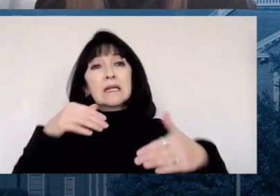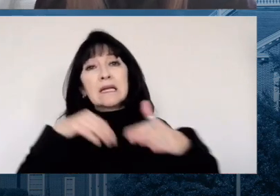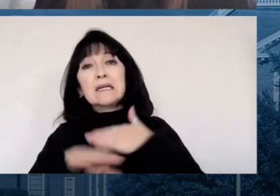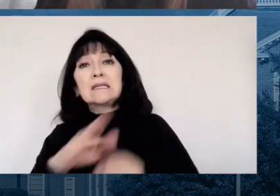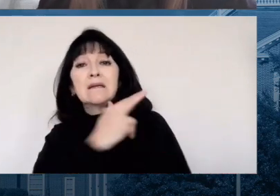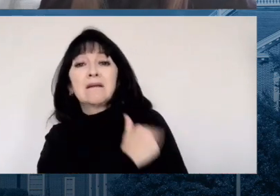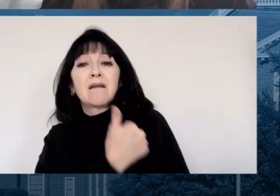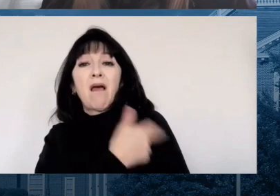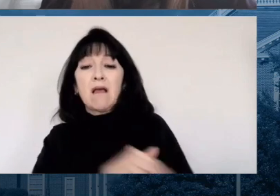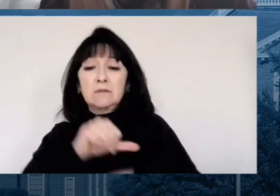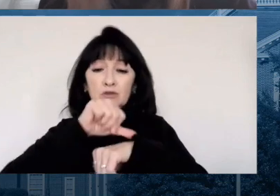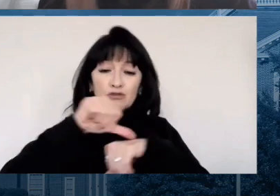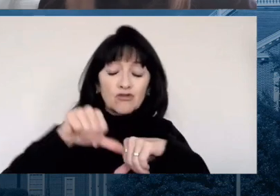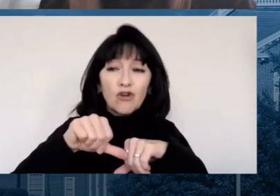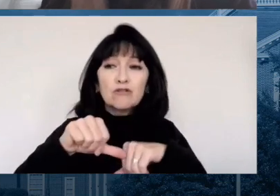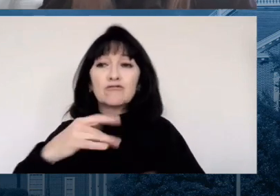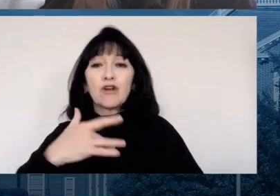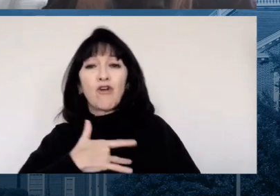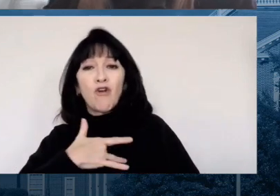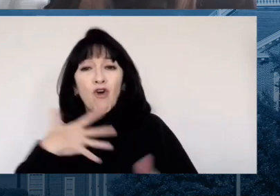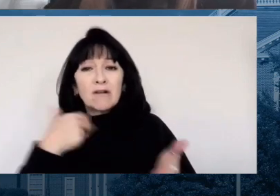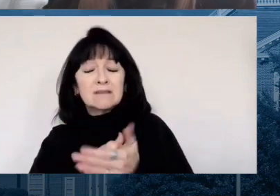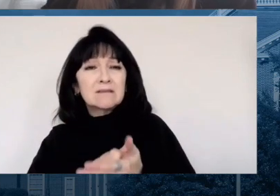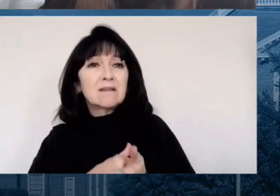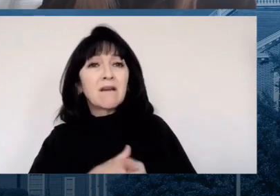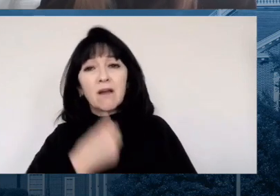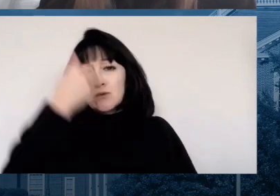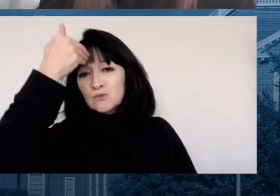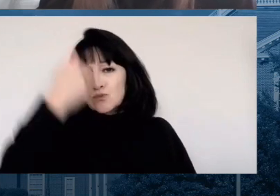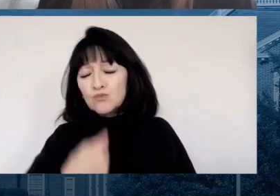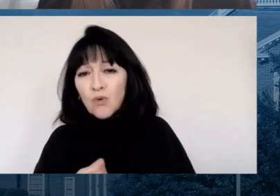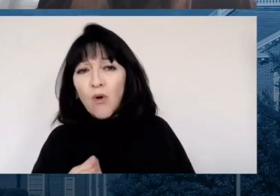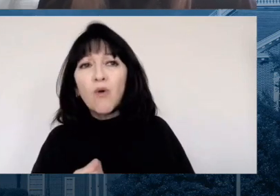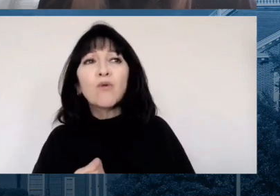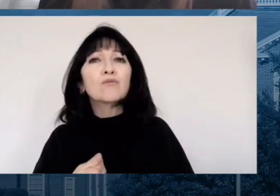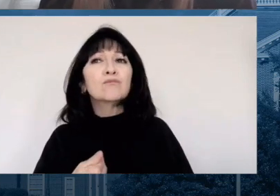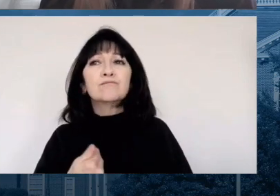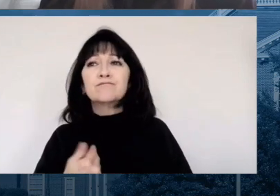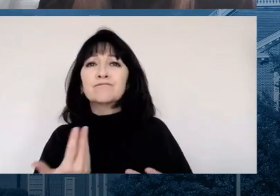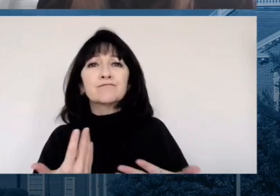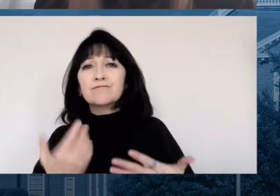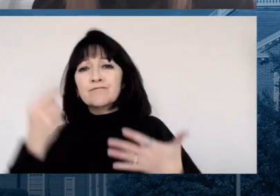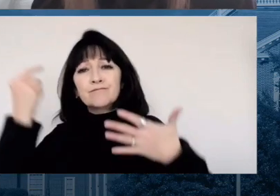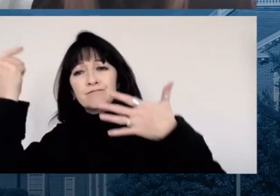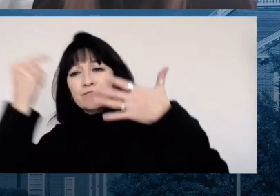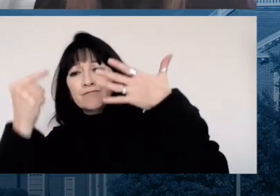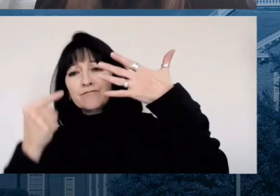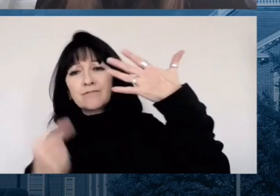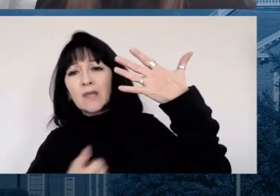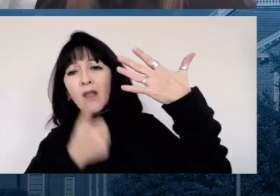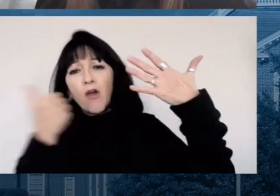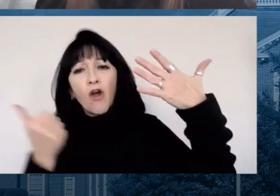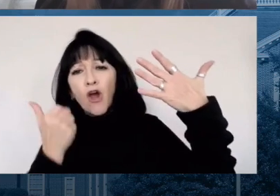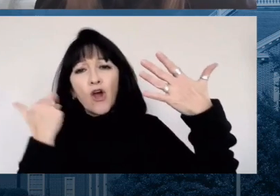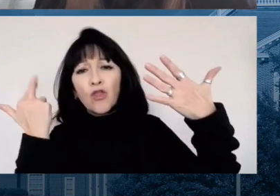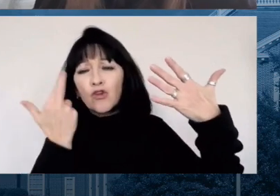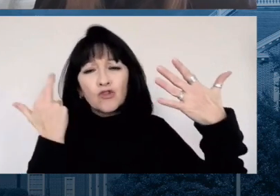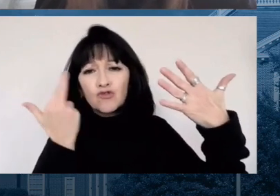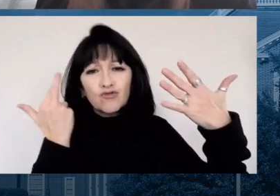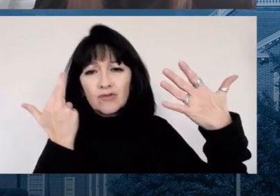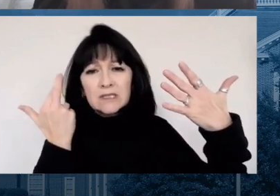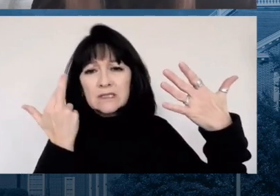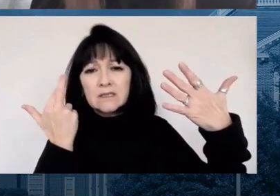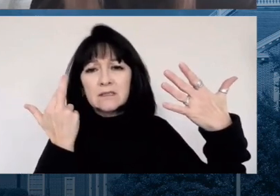attack, a stroke, another reason, having